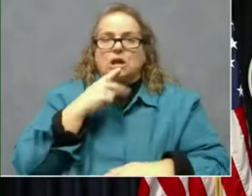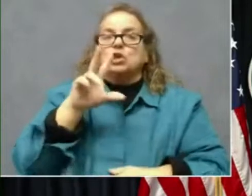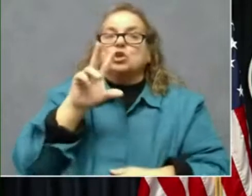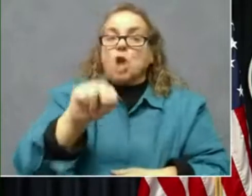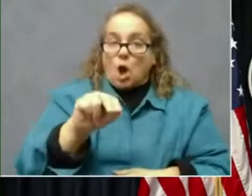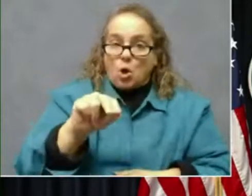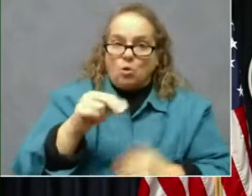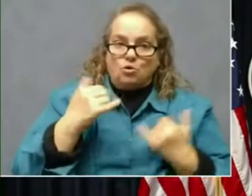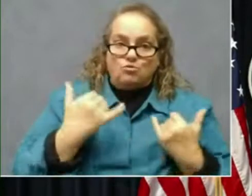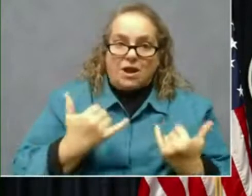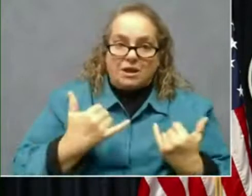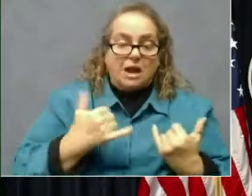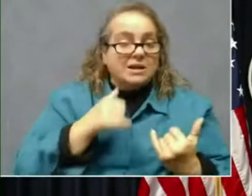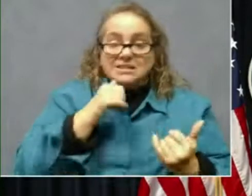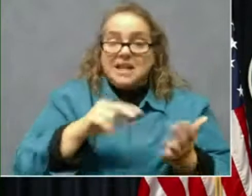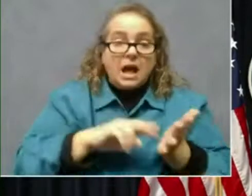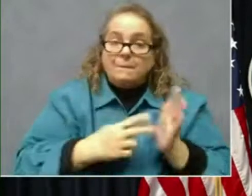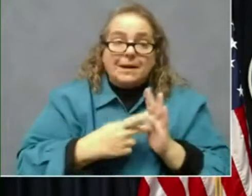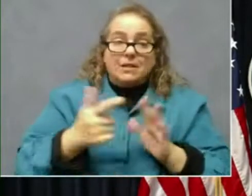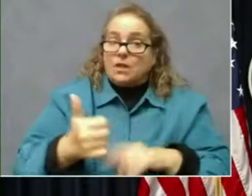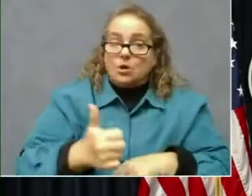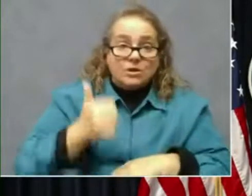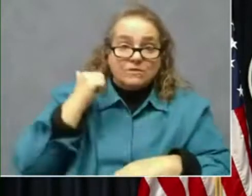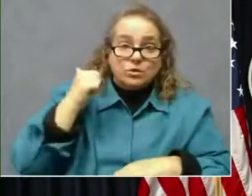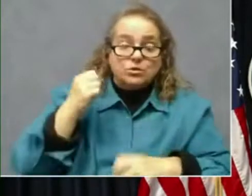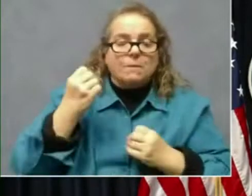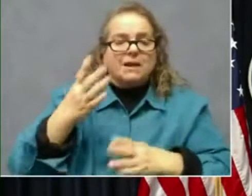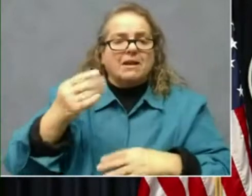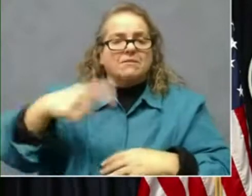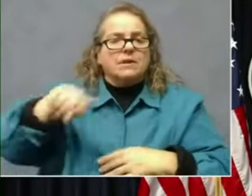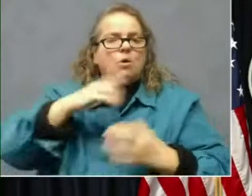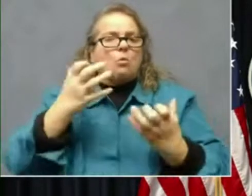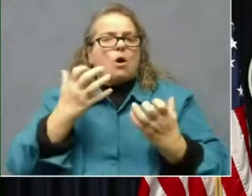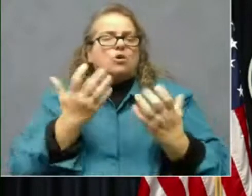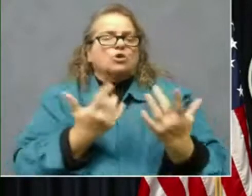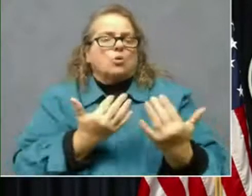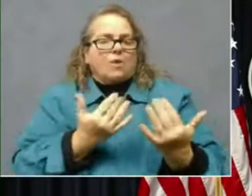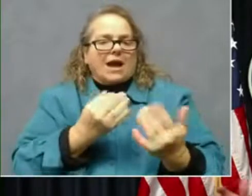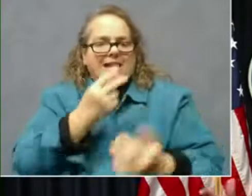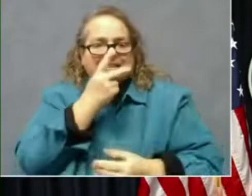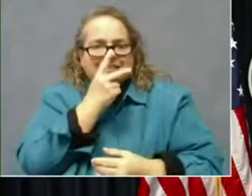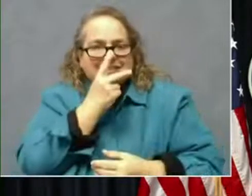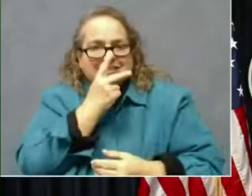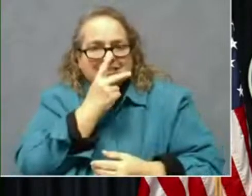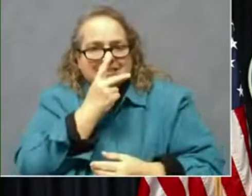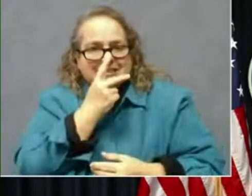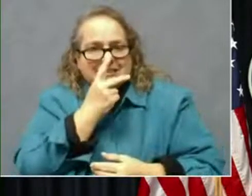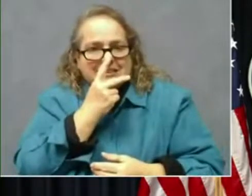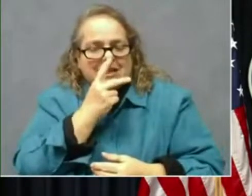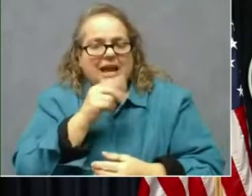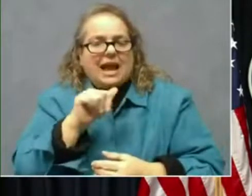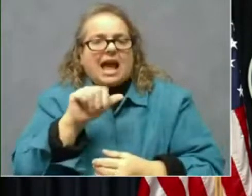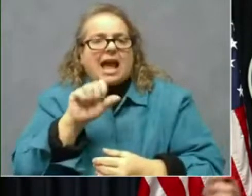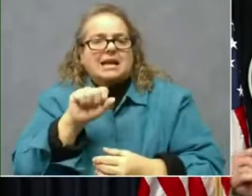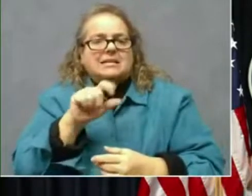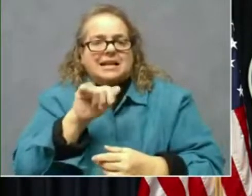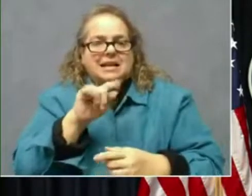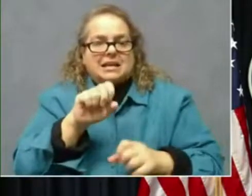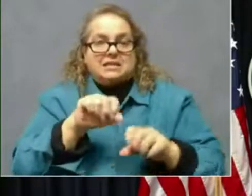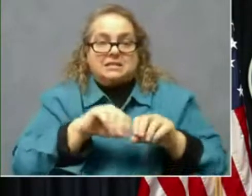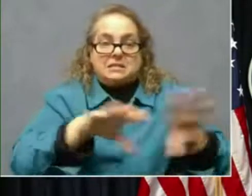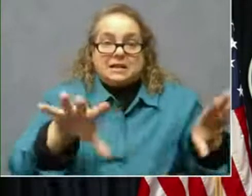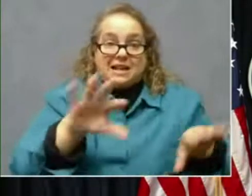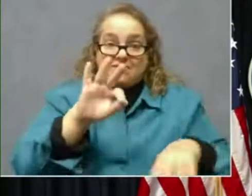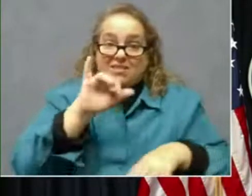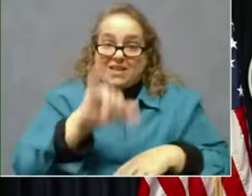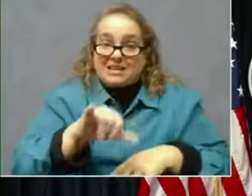they're going to refuse to get it. Many of them want to wait and see as, as it's deployed. Now, if that's the case, they're going to